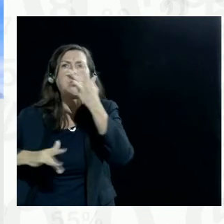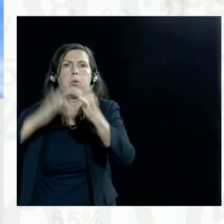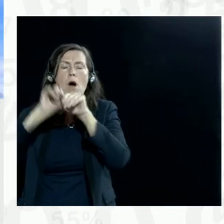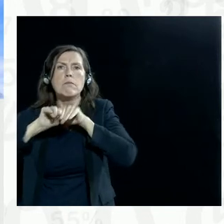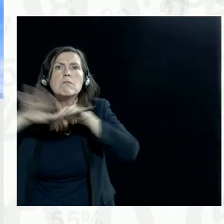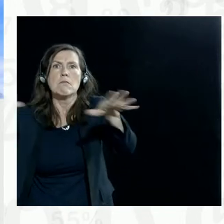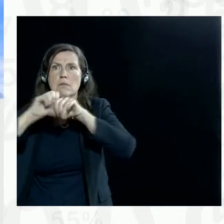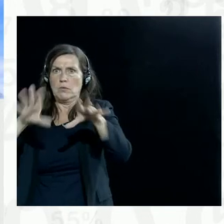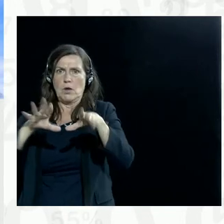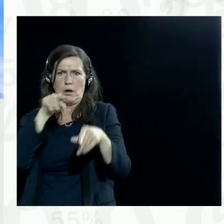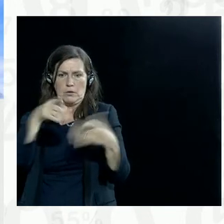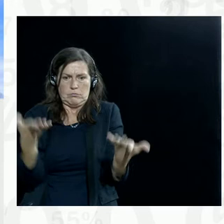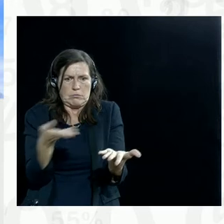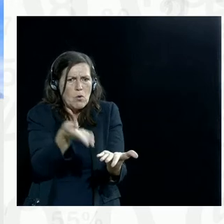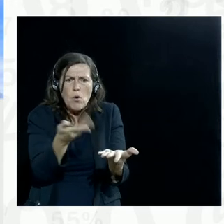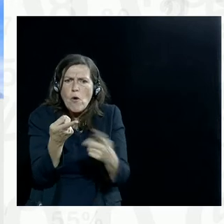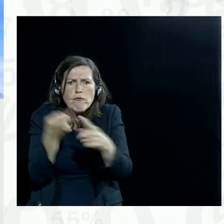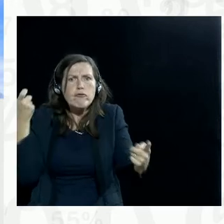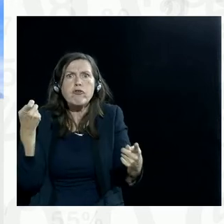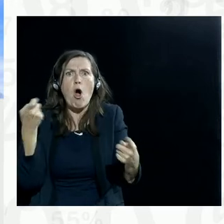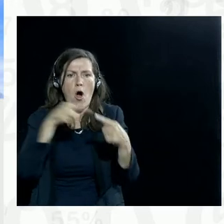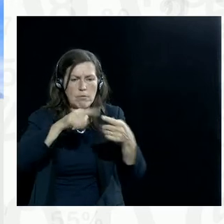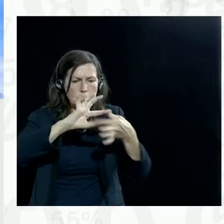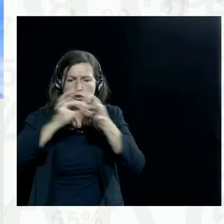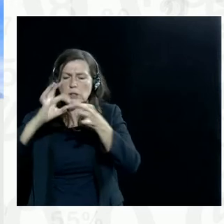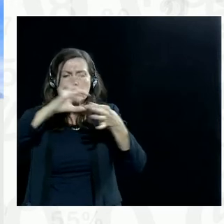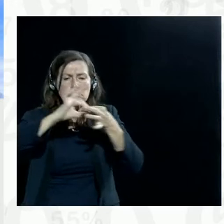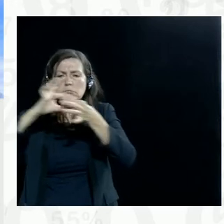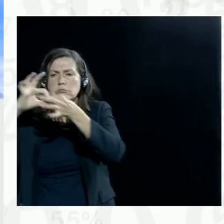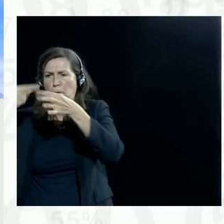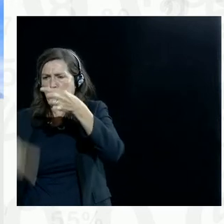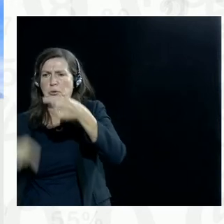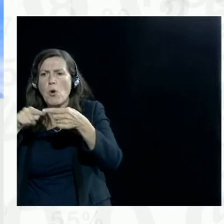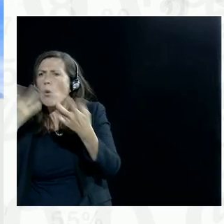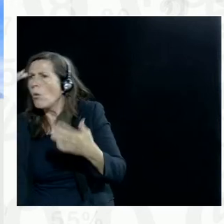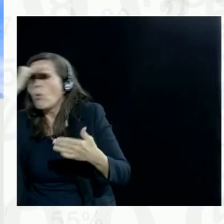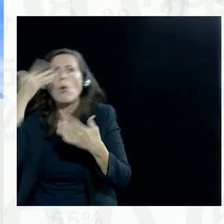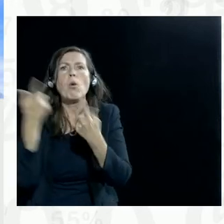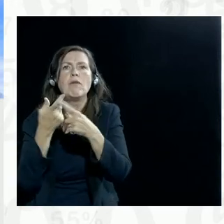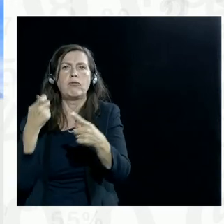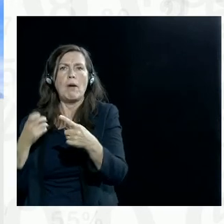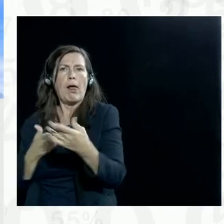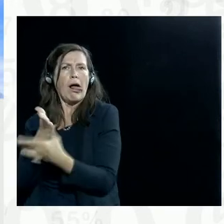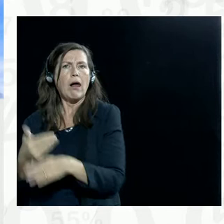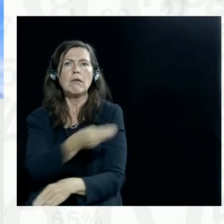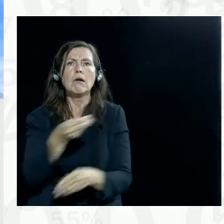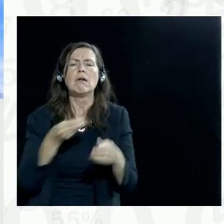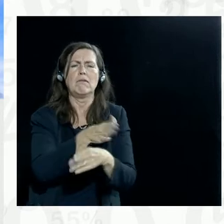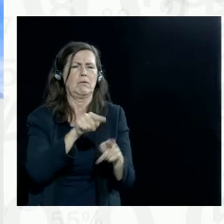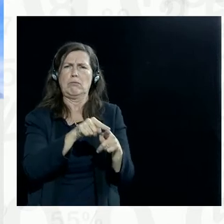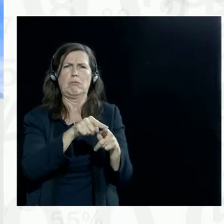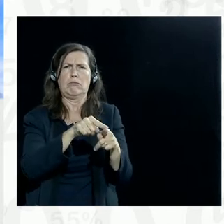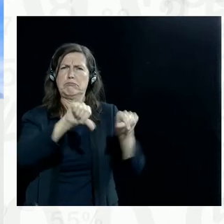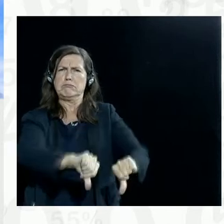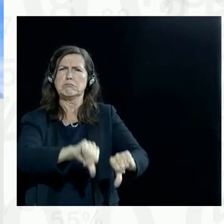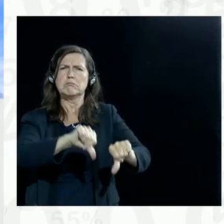a lack of provenance data, chain of custody data, and so on. And so I've been arguing for the use